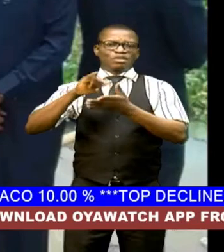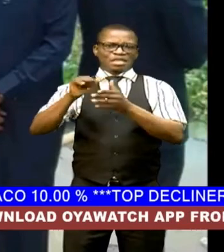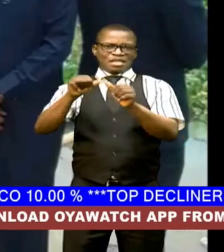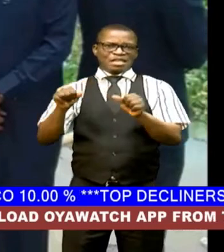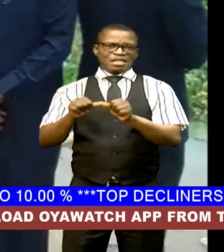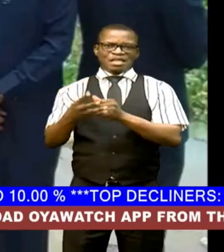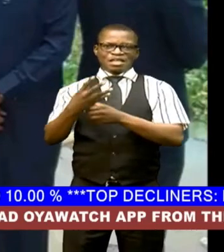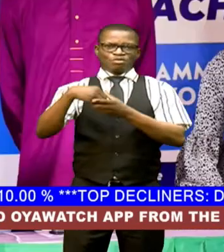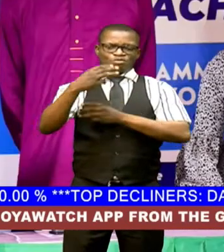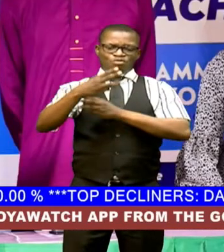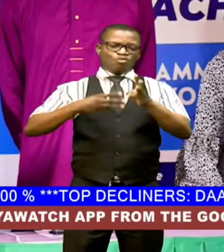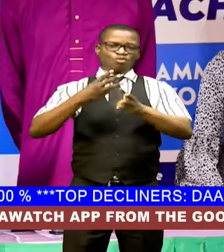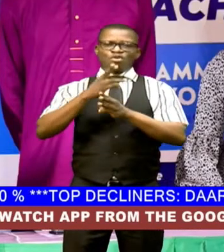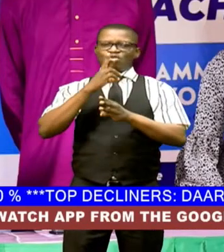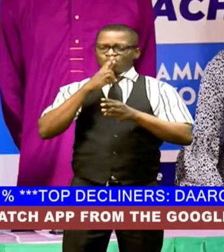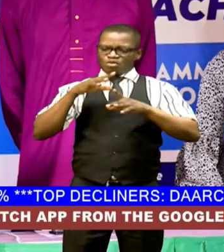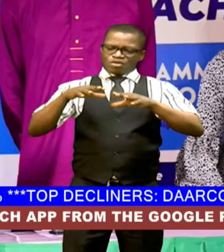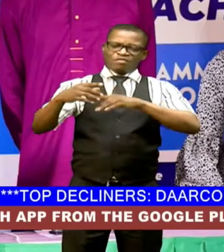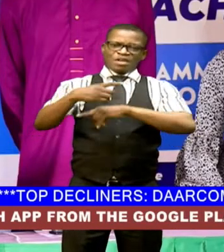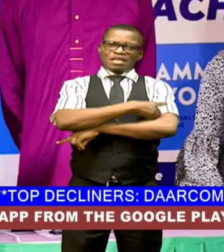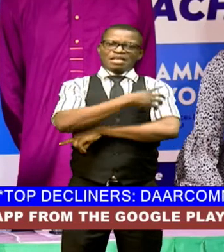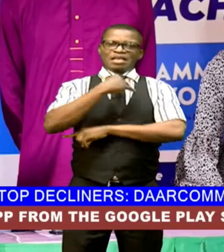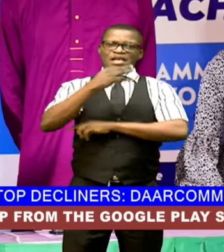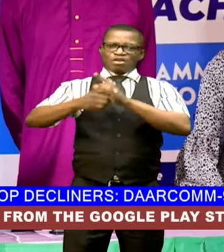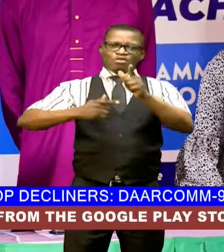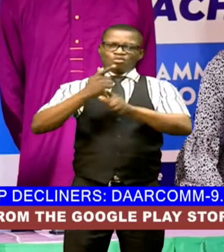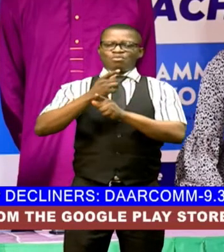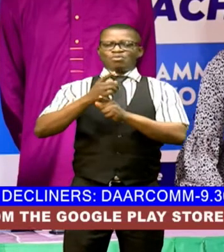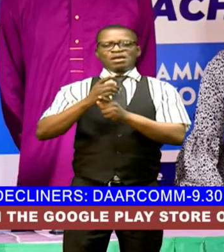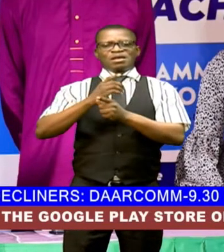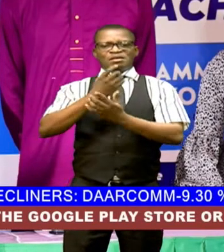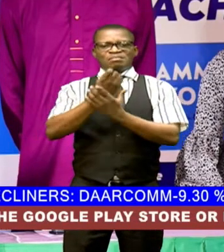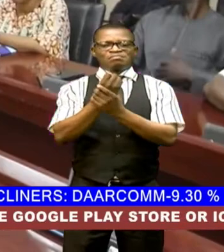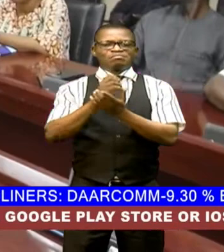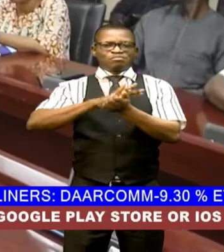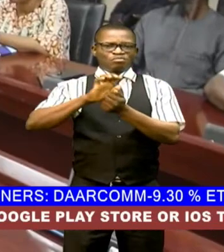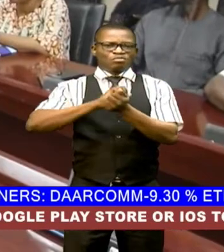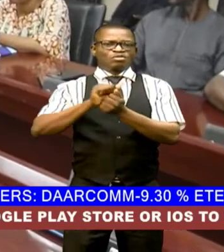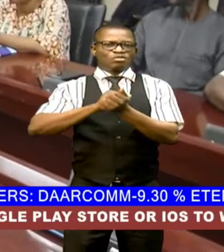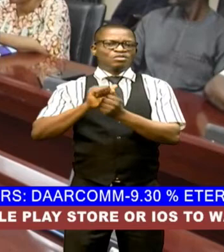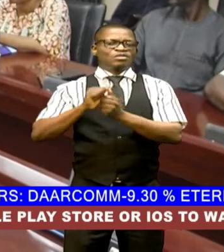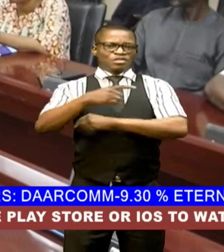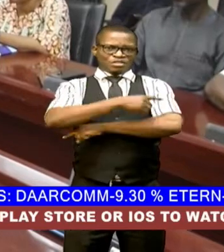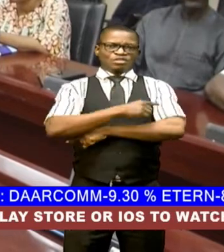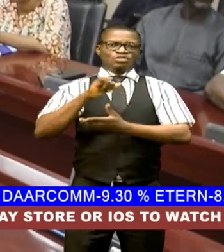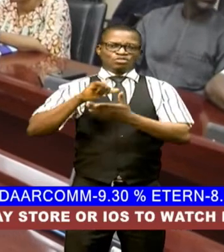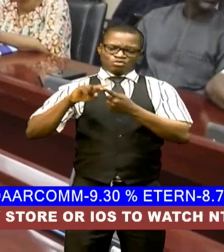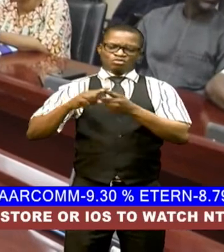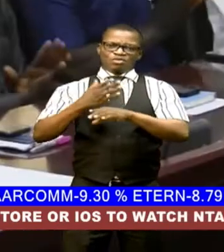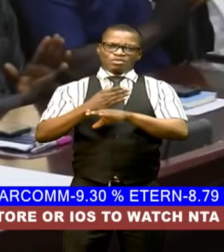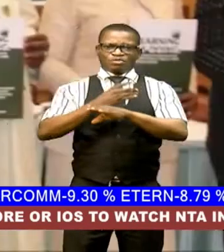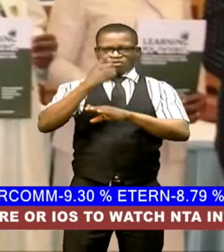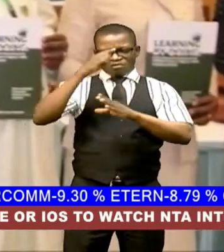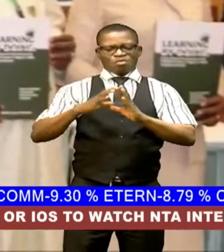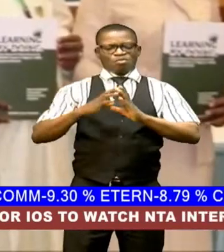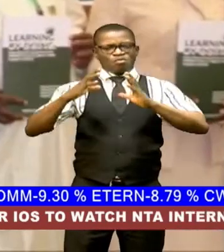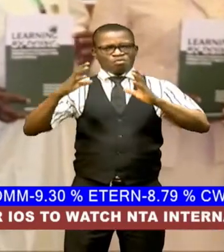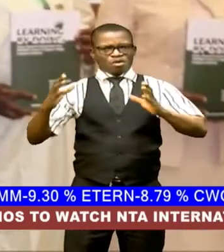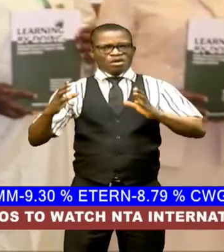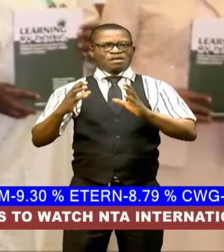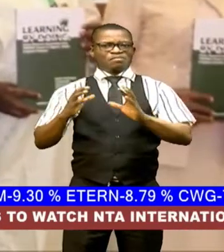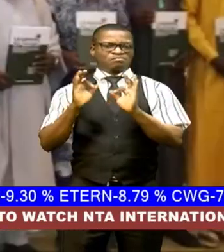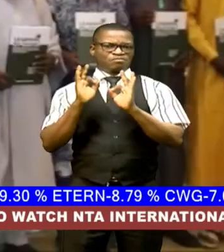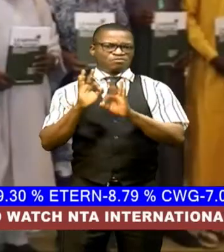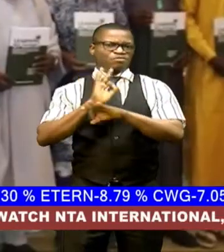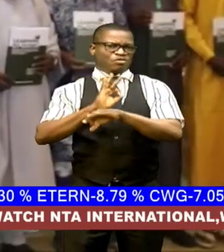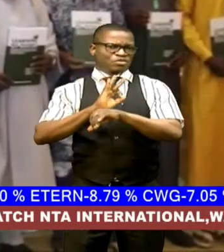include wall rivers d and global hand washing d to improve the skills of stakeholders in the sector for optimal productivity the ministry organized